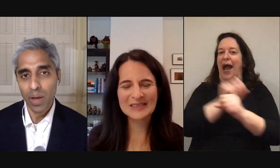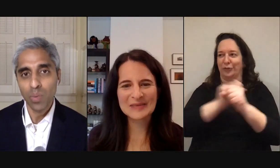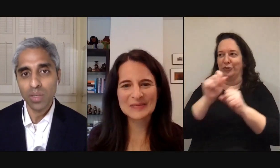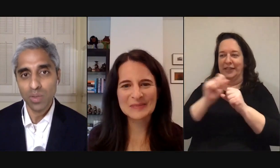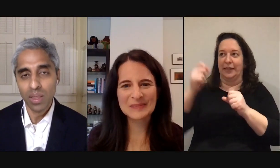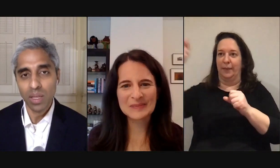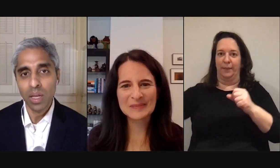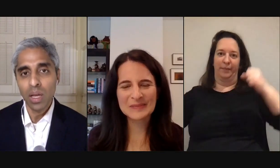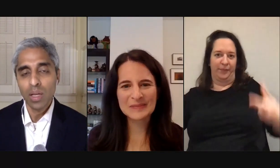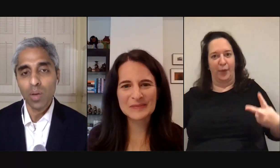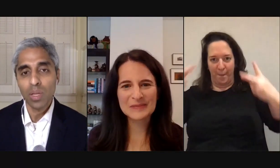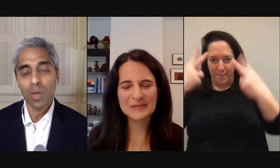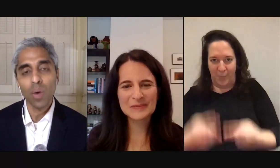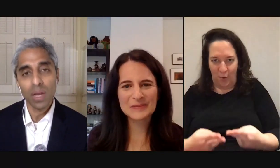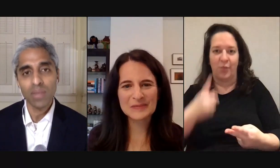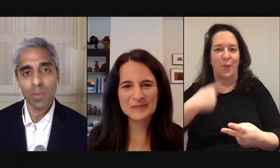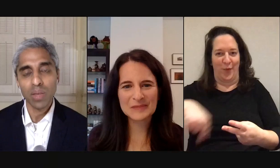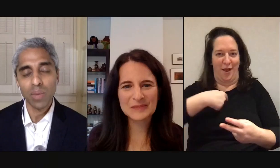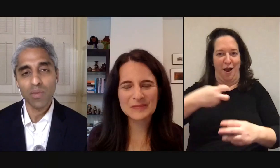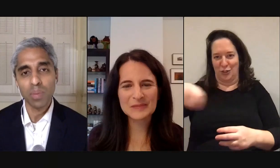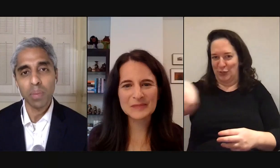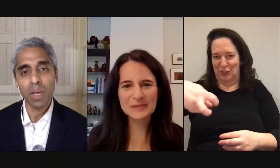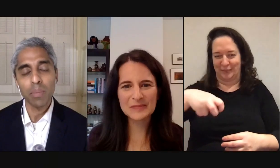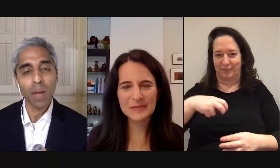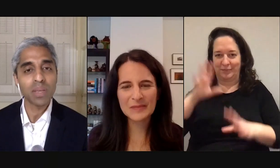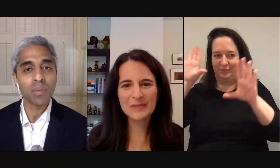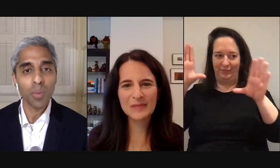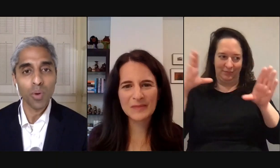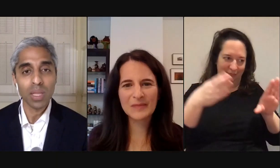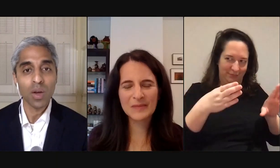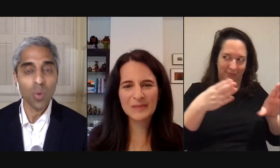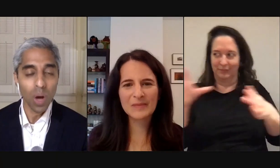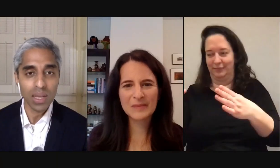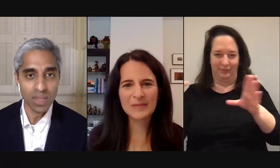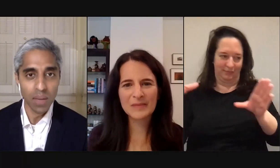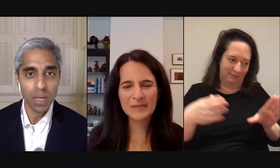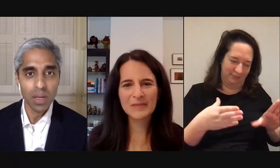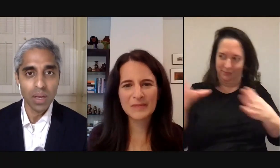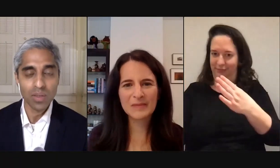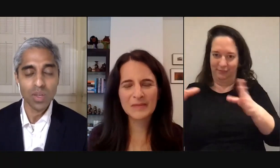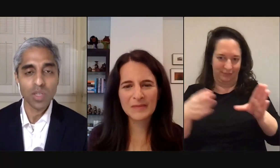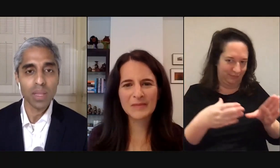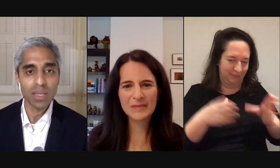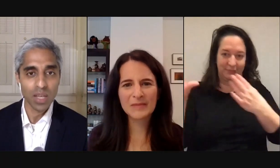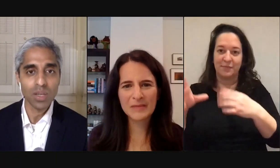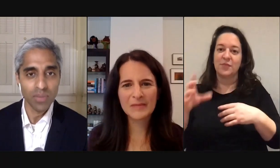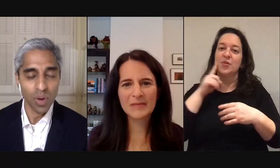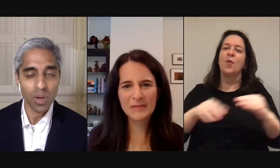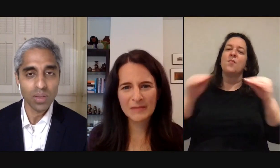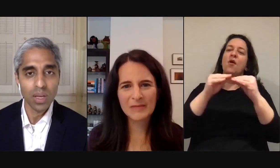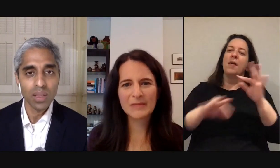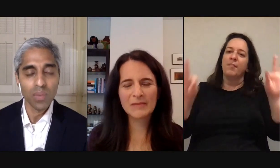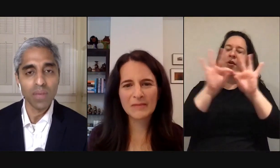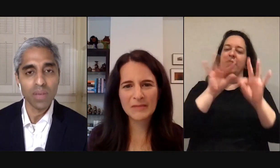question now how do we strengthen not only the quantity of time we have with people but perhaps even more importantly the quality of time as judged by the attention